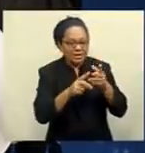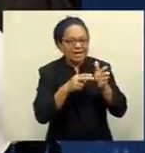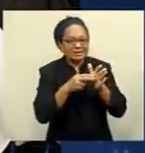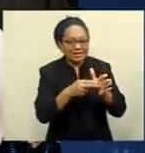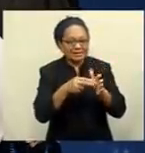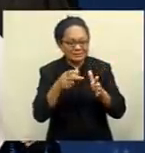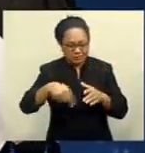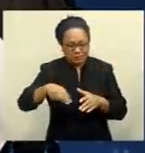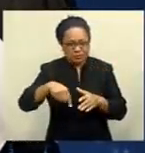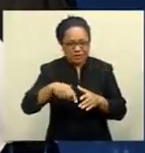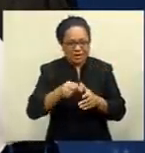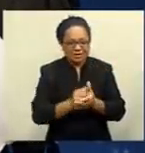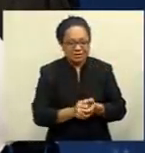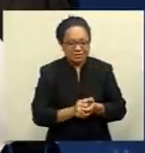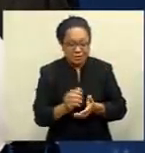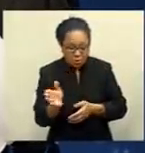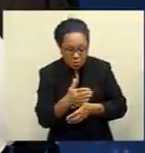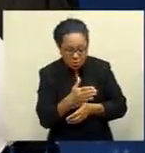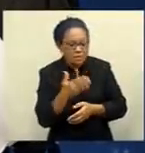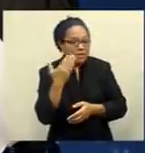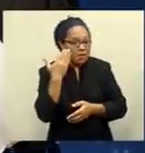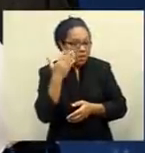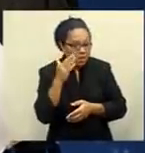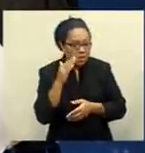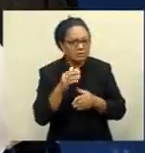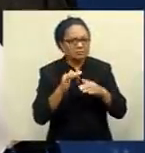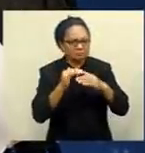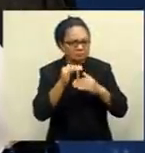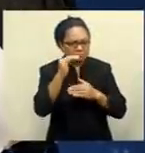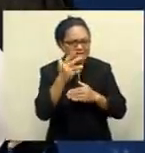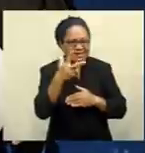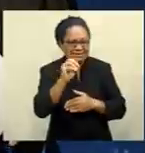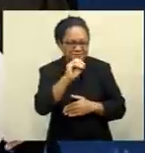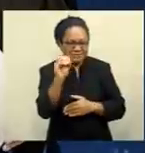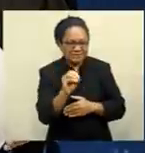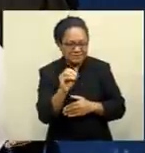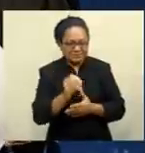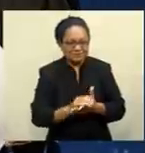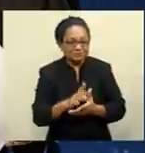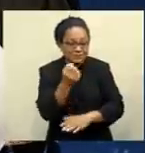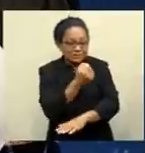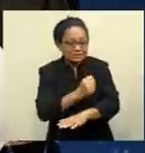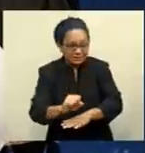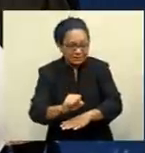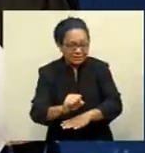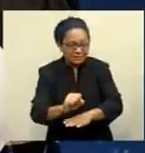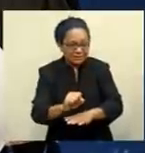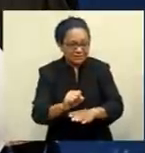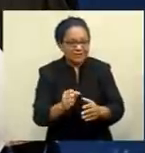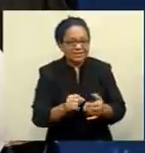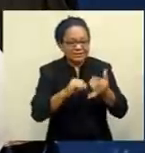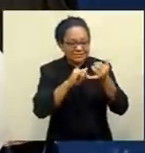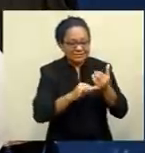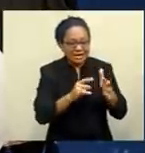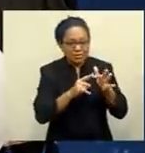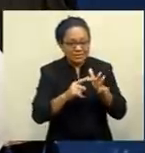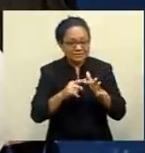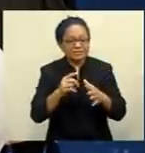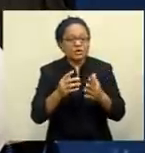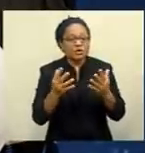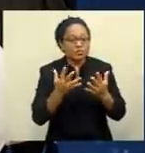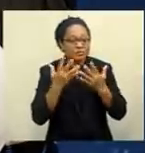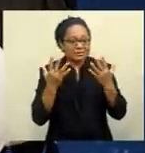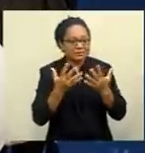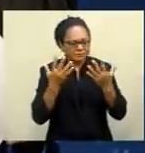Suva. All centers had humidity levels above 80%. At sea, to southeast winds tend to 15 knots